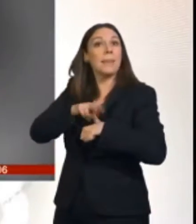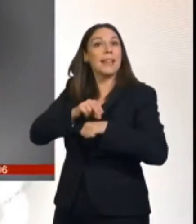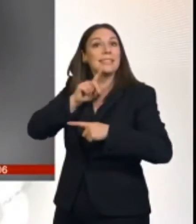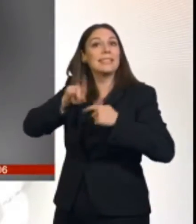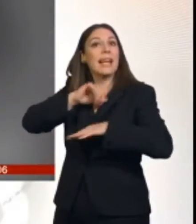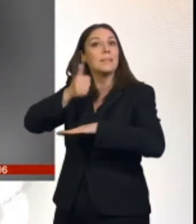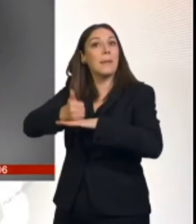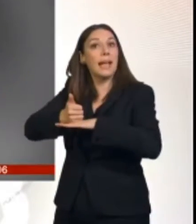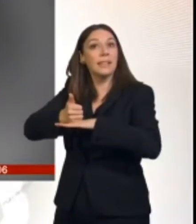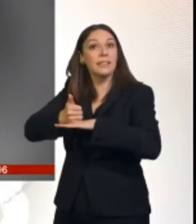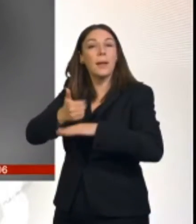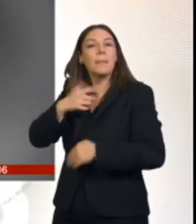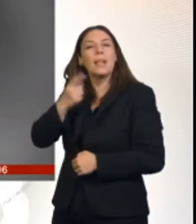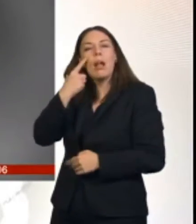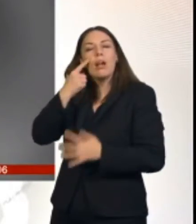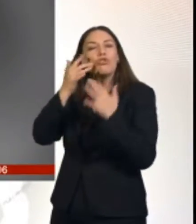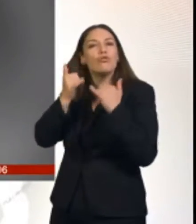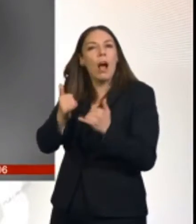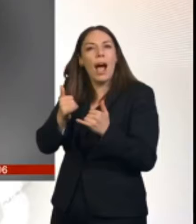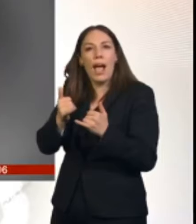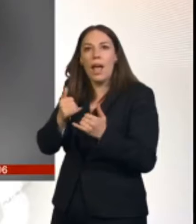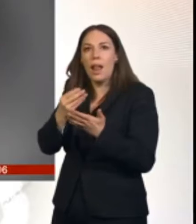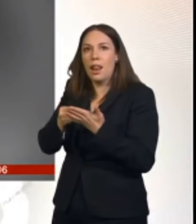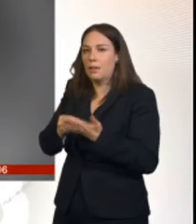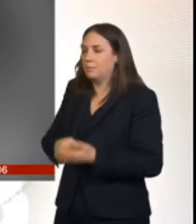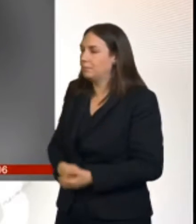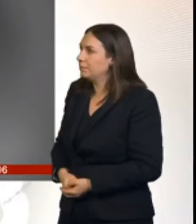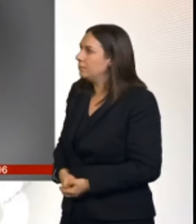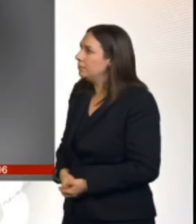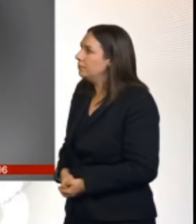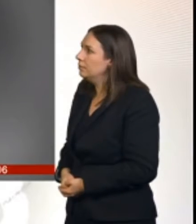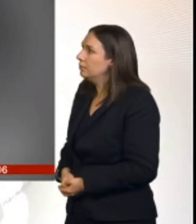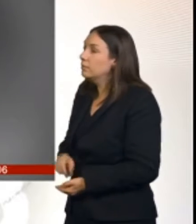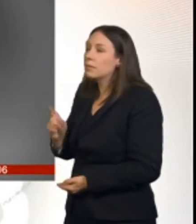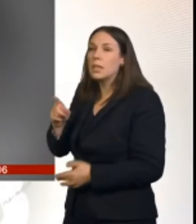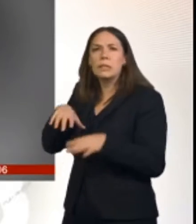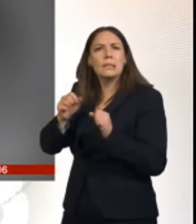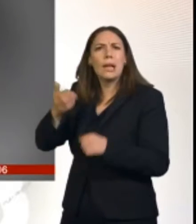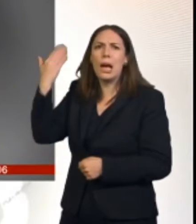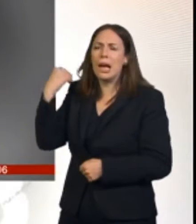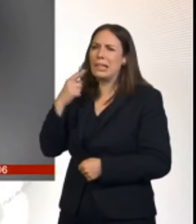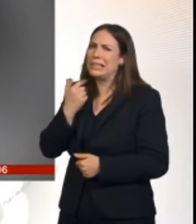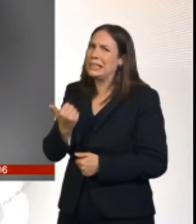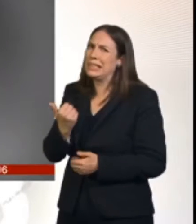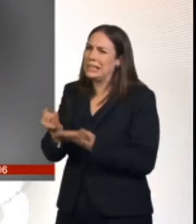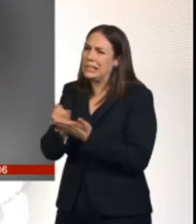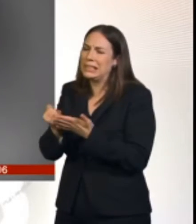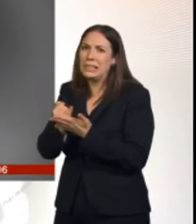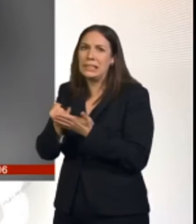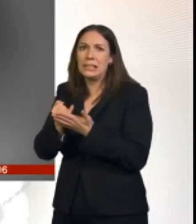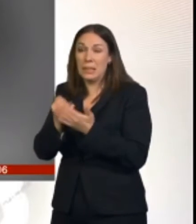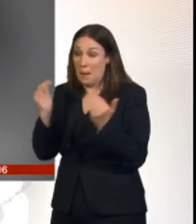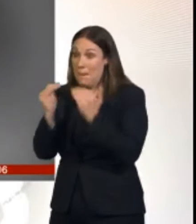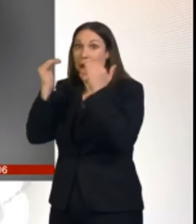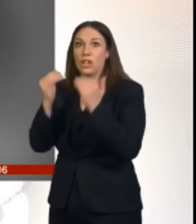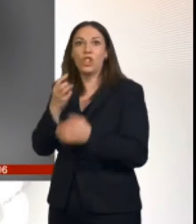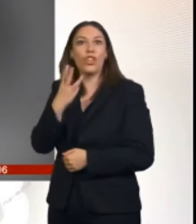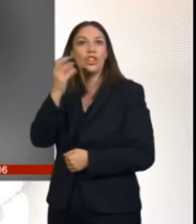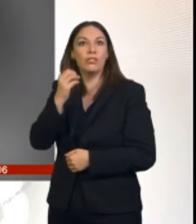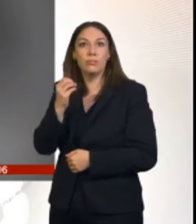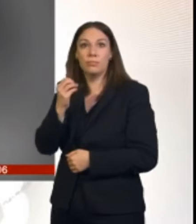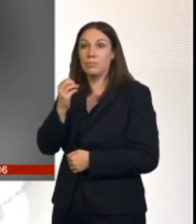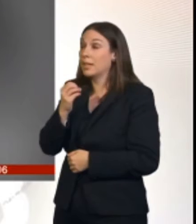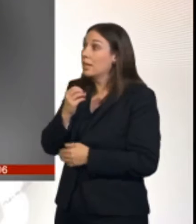At the start, the system accurately matched only 3% of faces it picked out. That increased to 46%